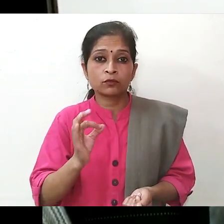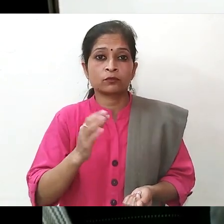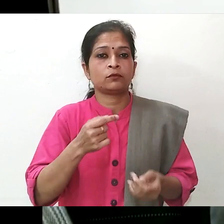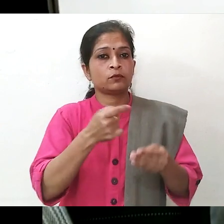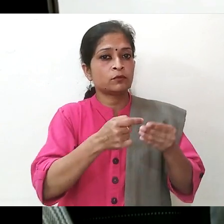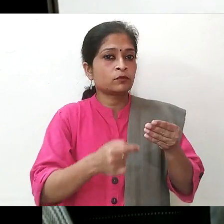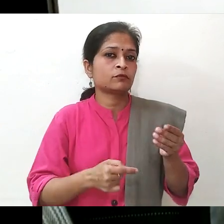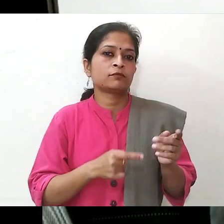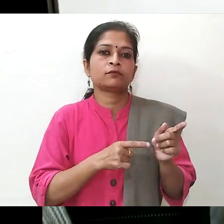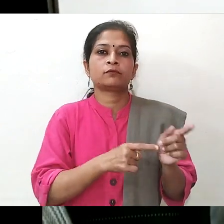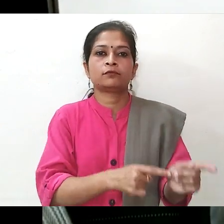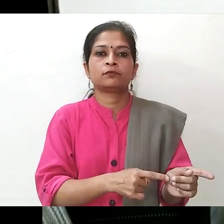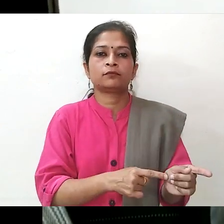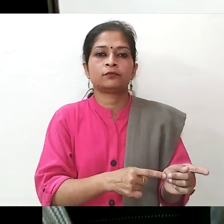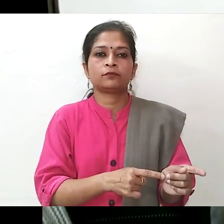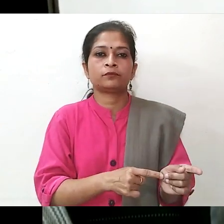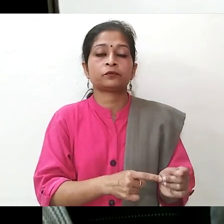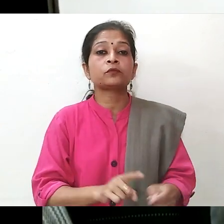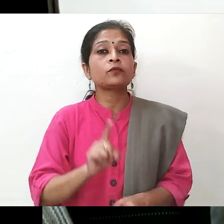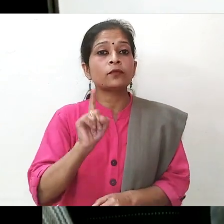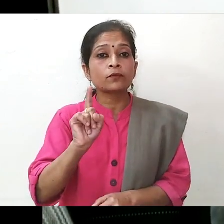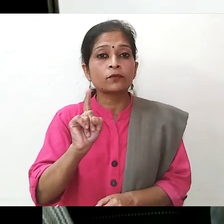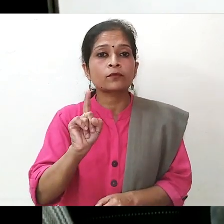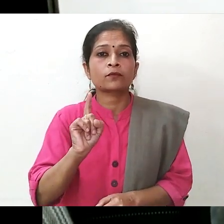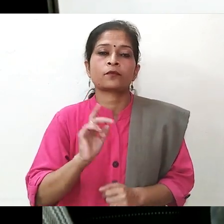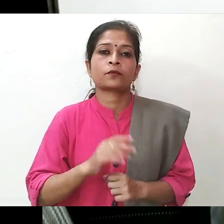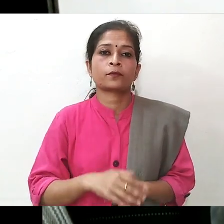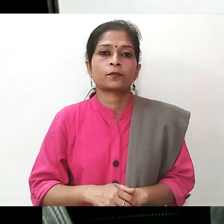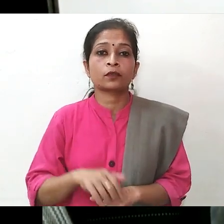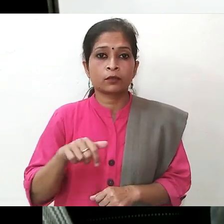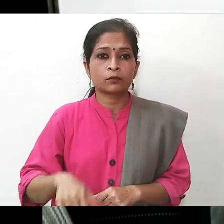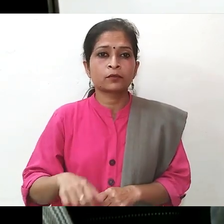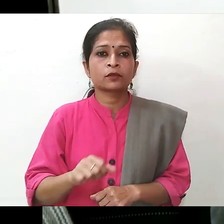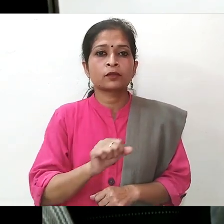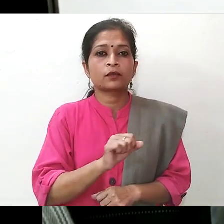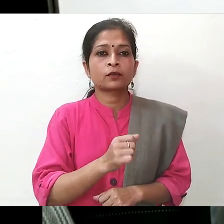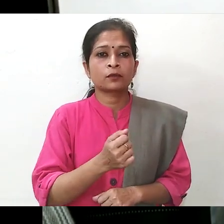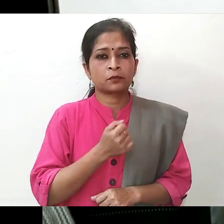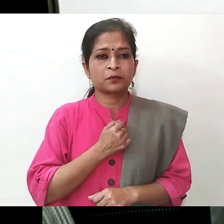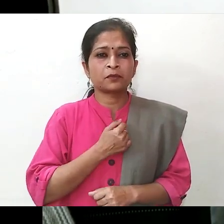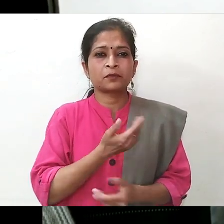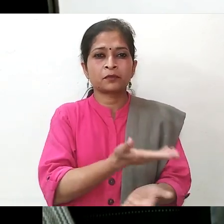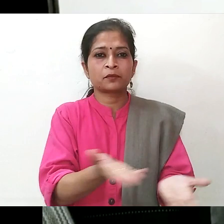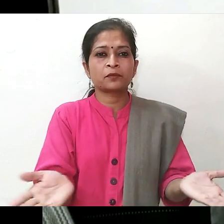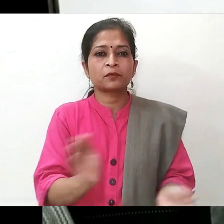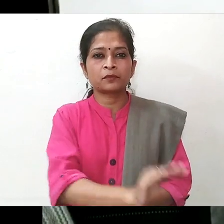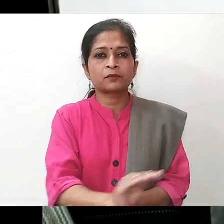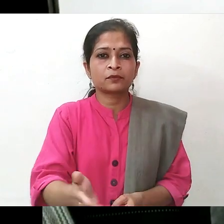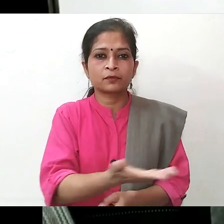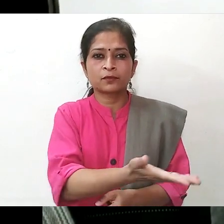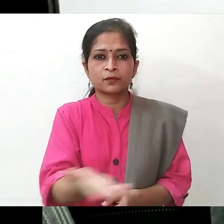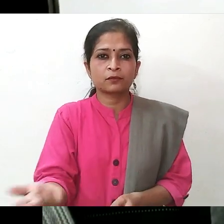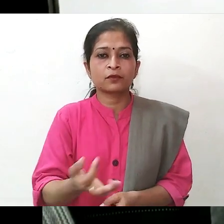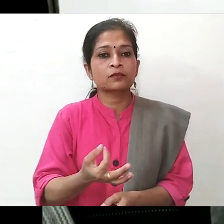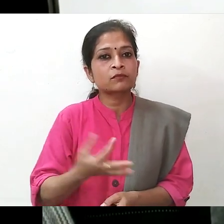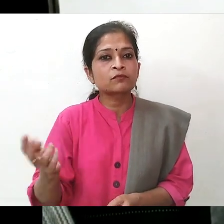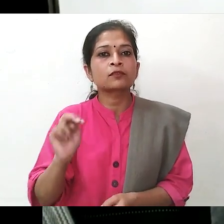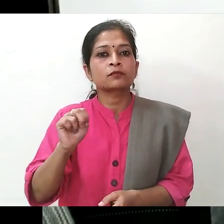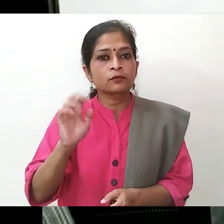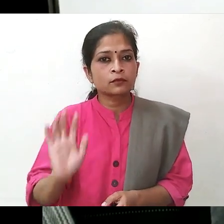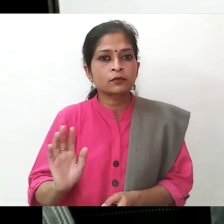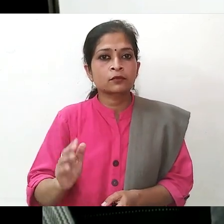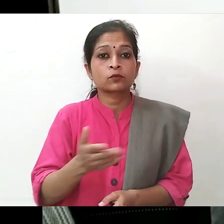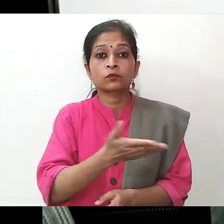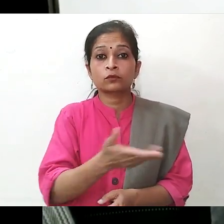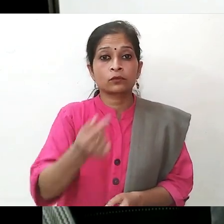First one, our children with special needs very much vulnerable to